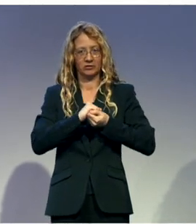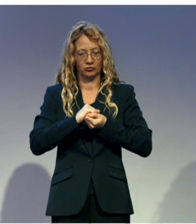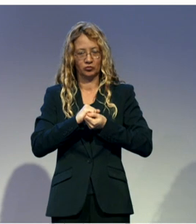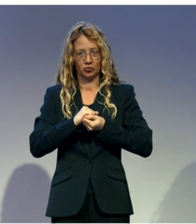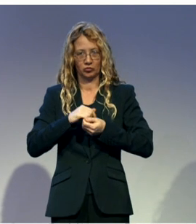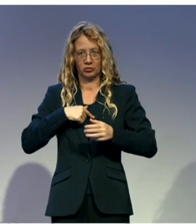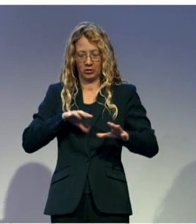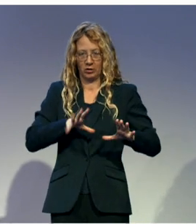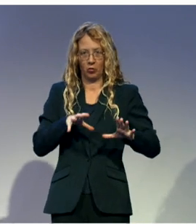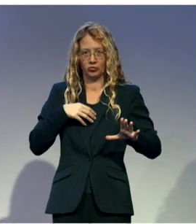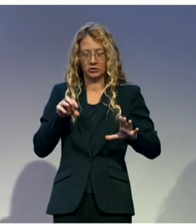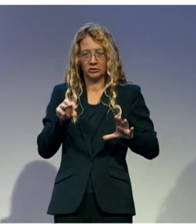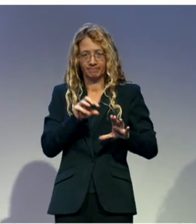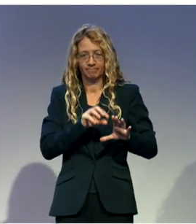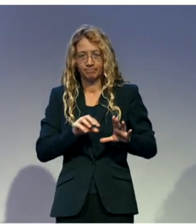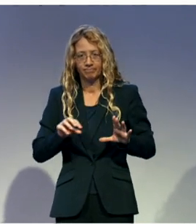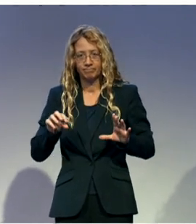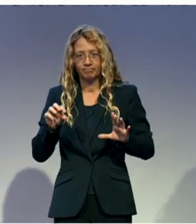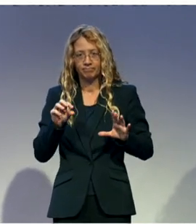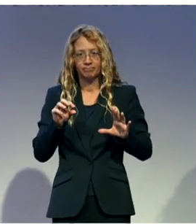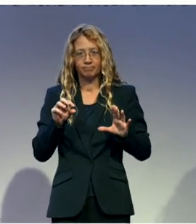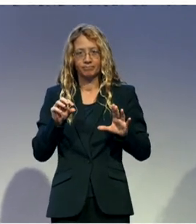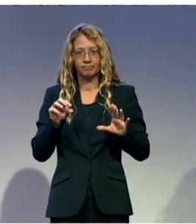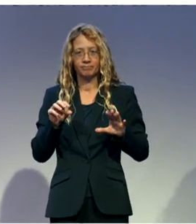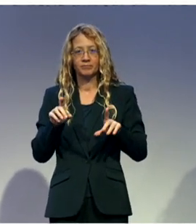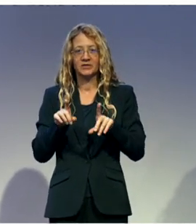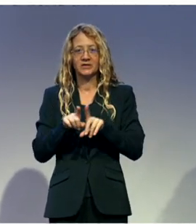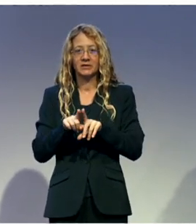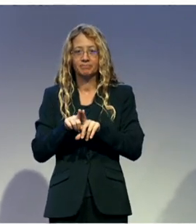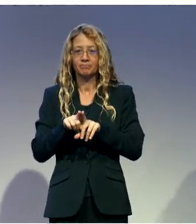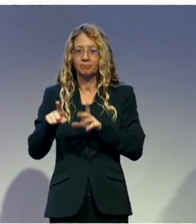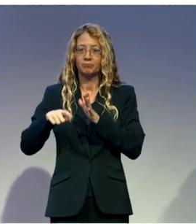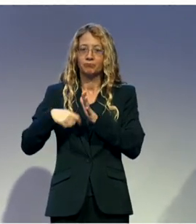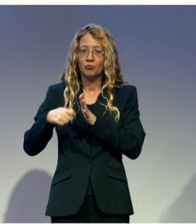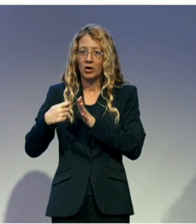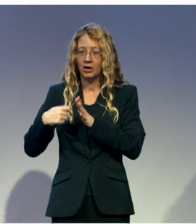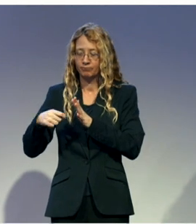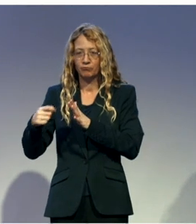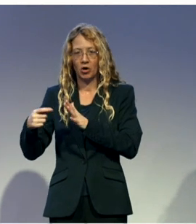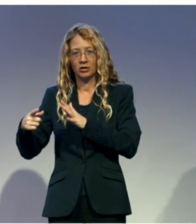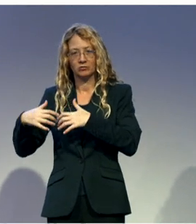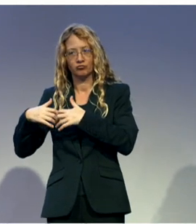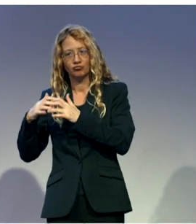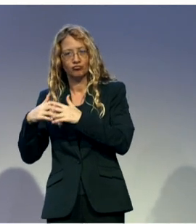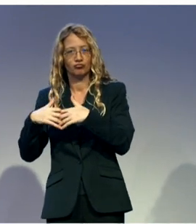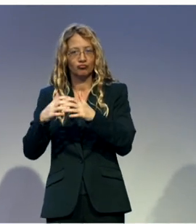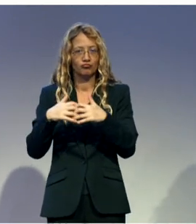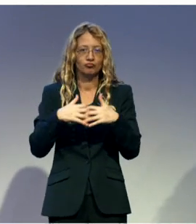the upscaling of the project. the implementation of recently published